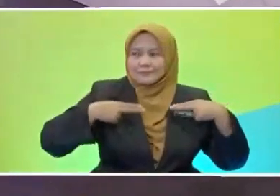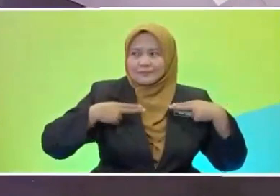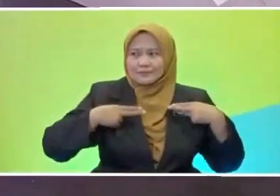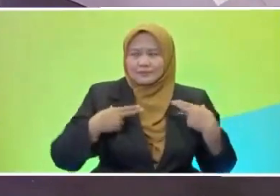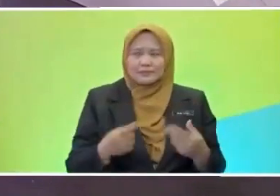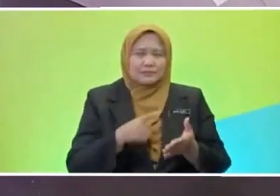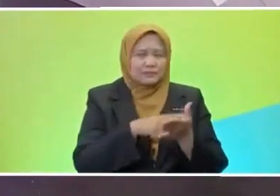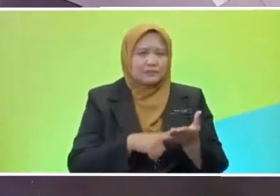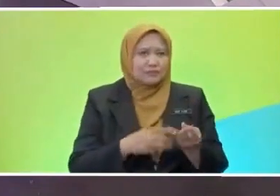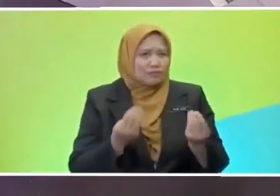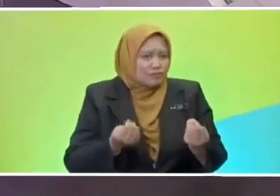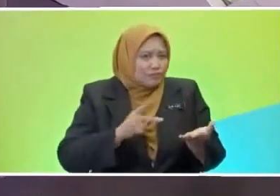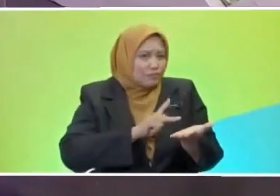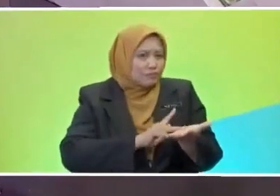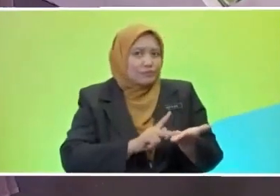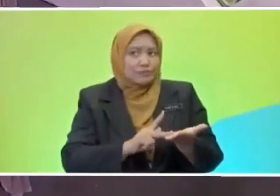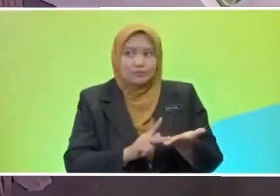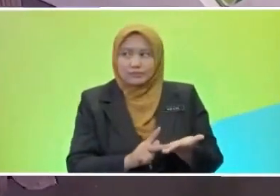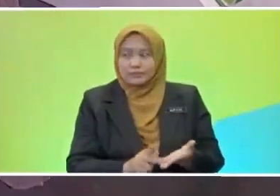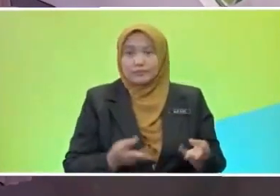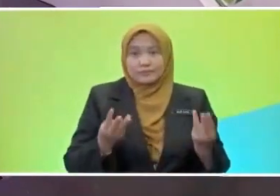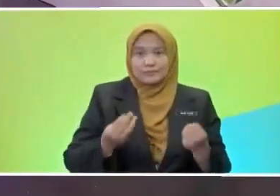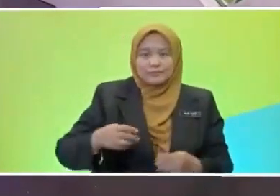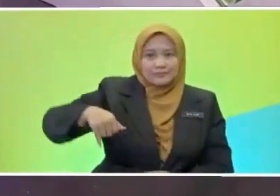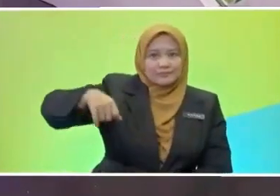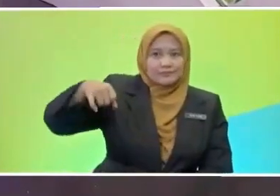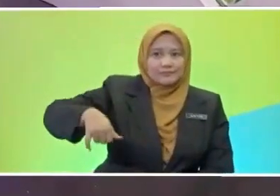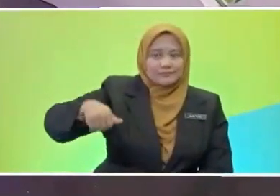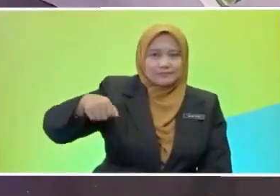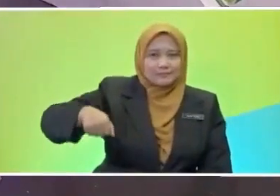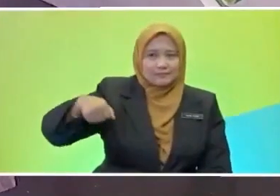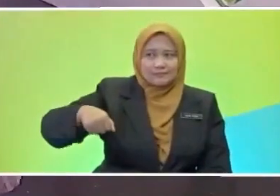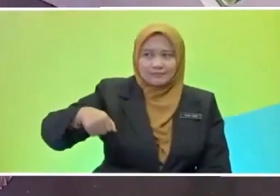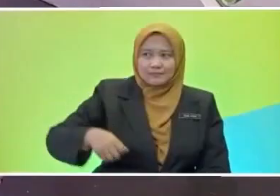shall I pack? My handbag Okay